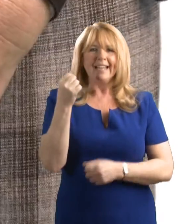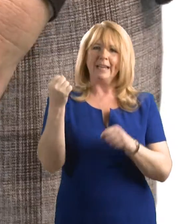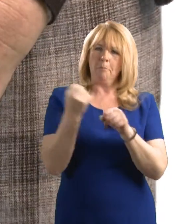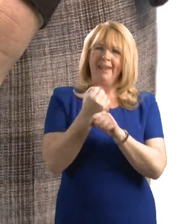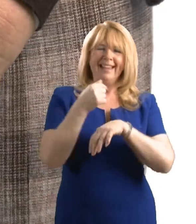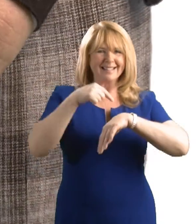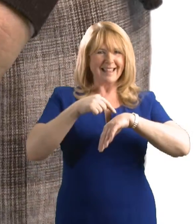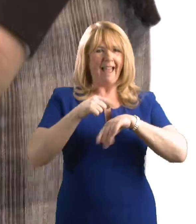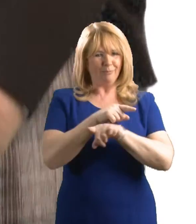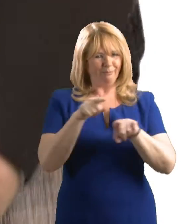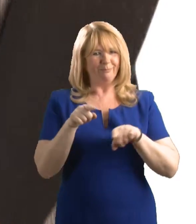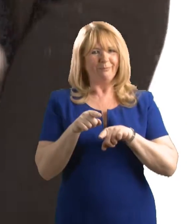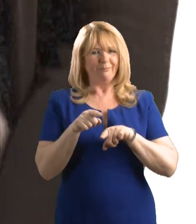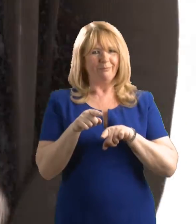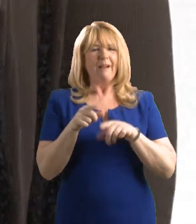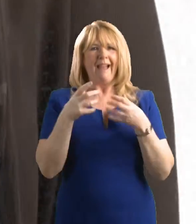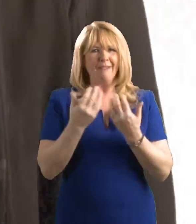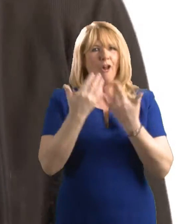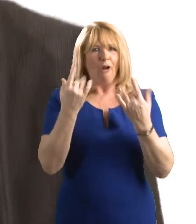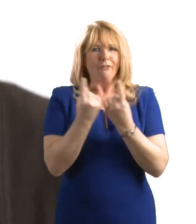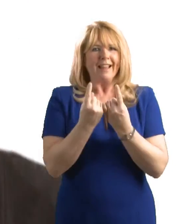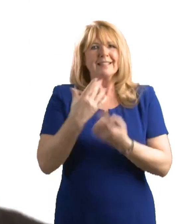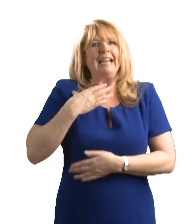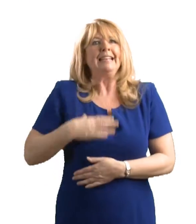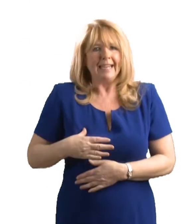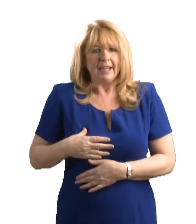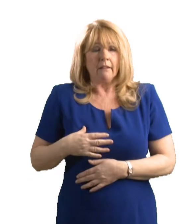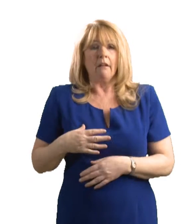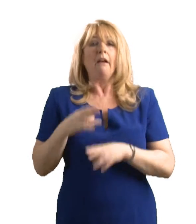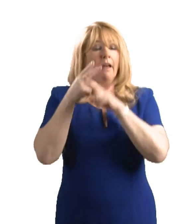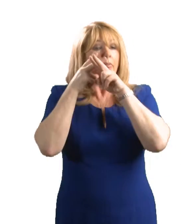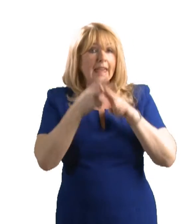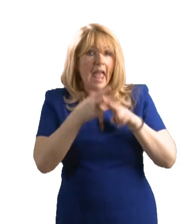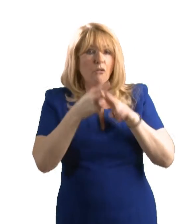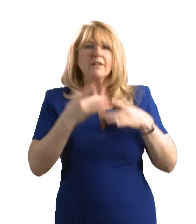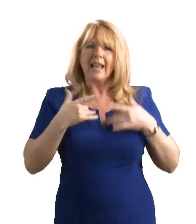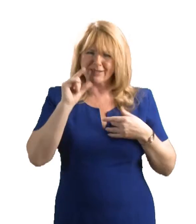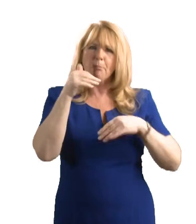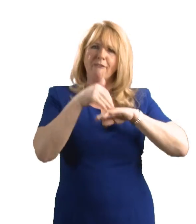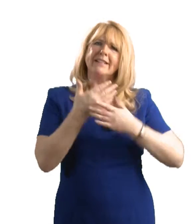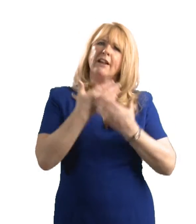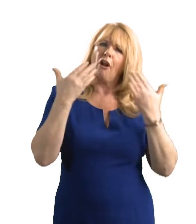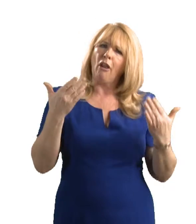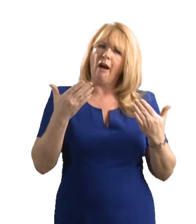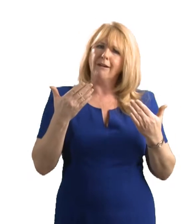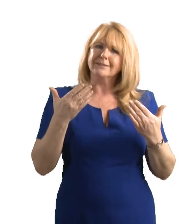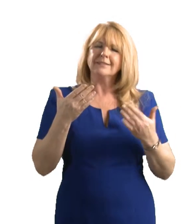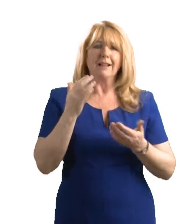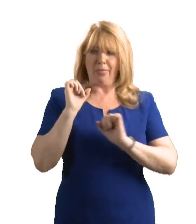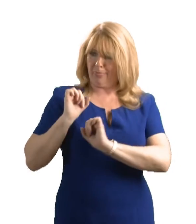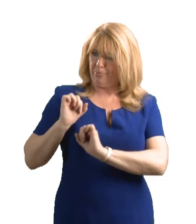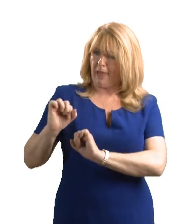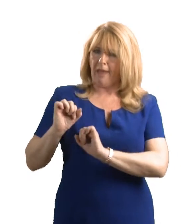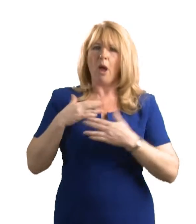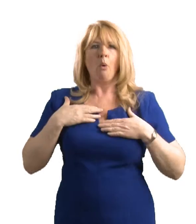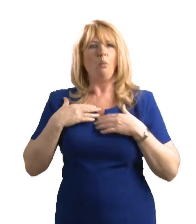Making Space fully understand that the range and nature of mental health conditions is extensive and realise that the carer's lives can